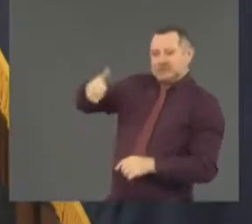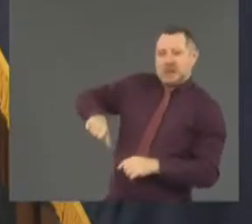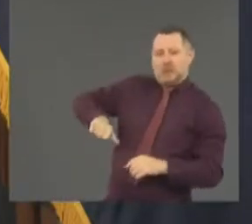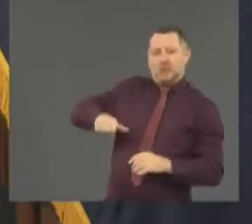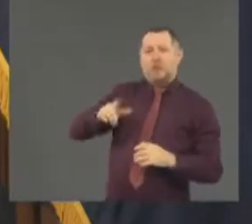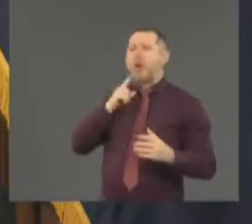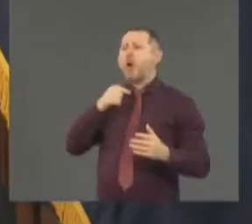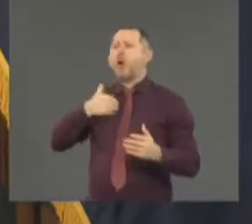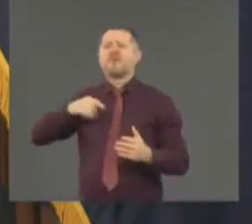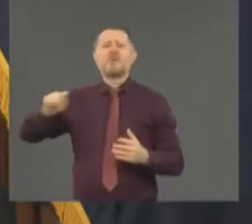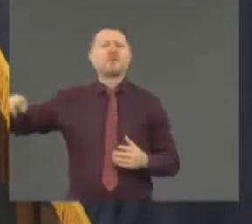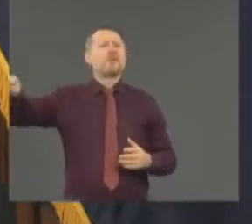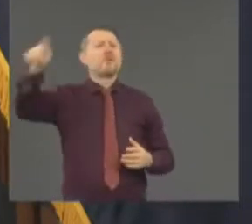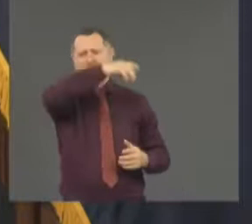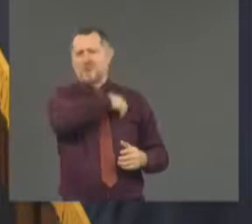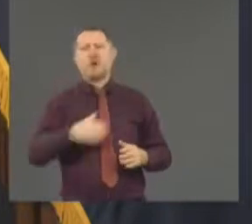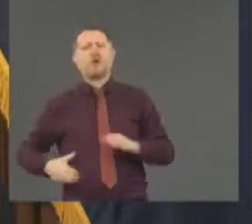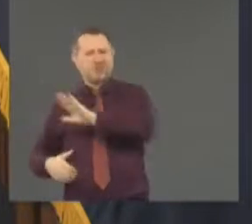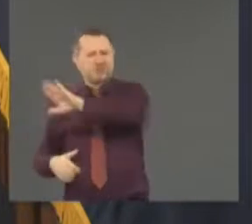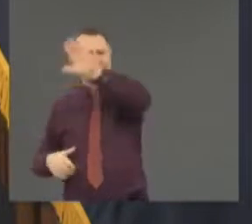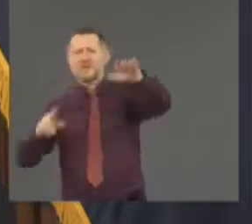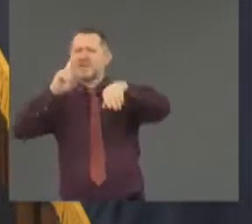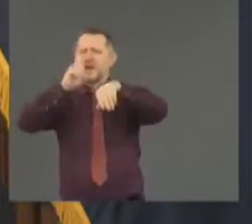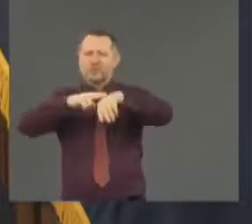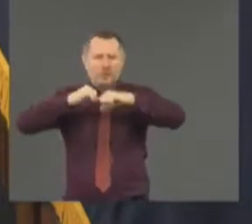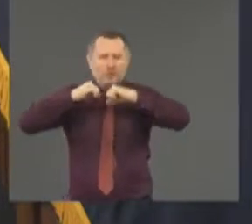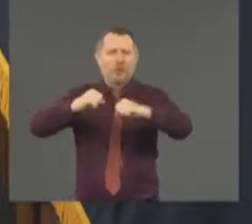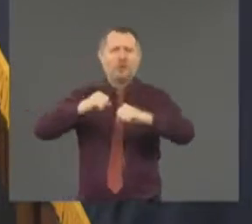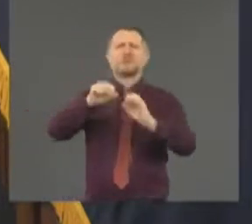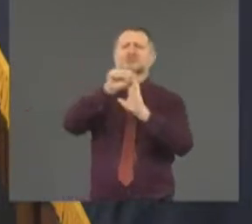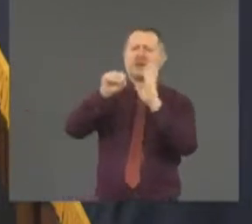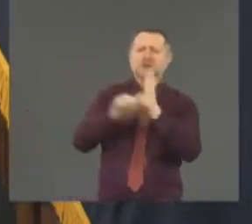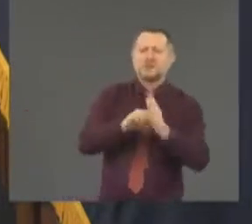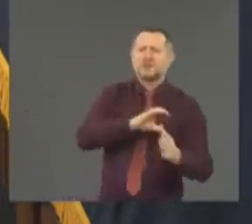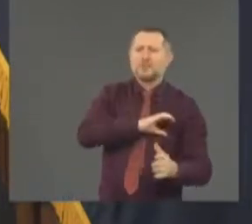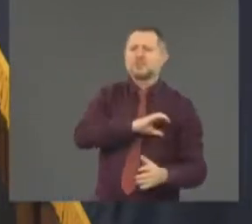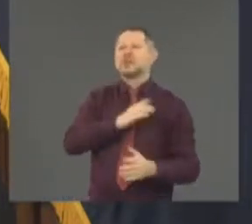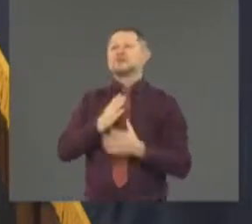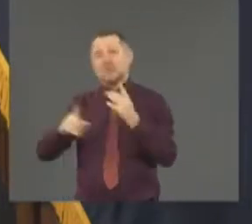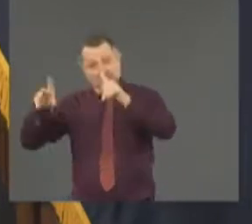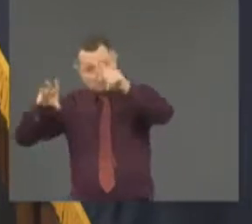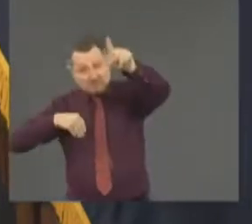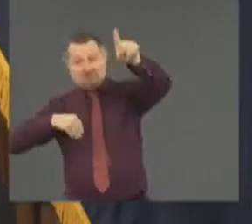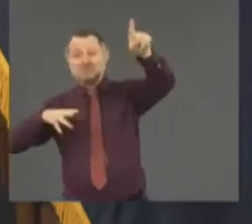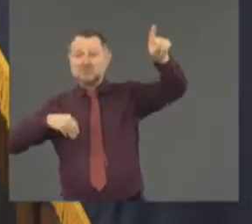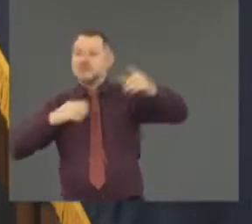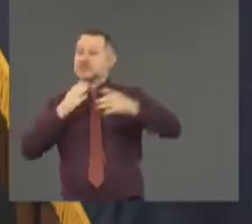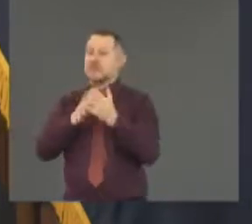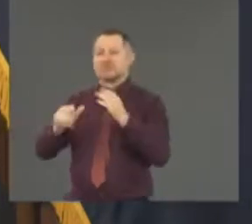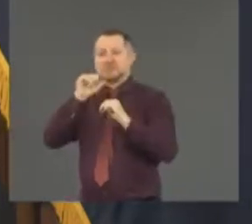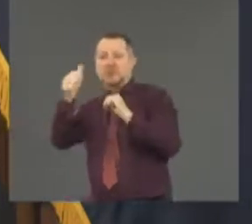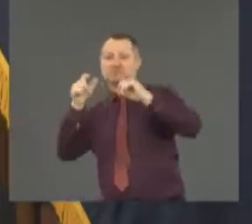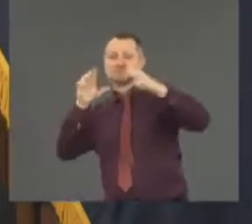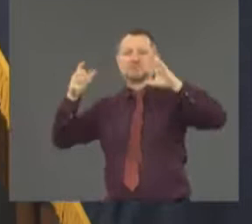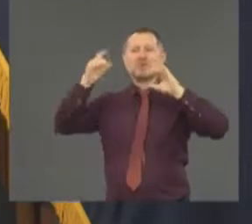and state police. Some have accepted it. Some have it. They make that determination.